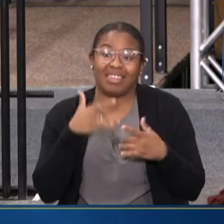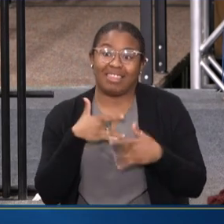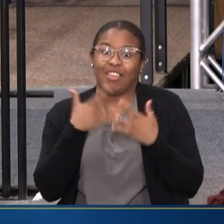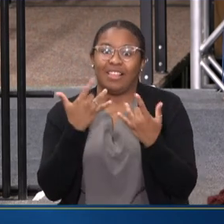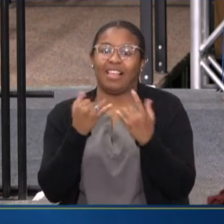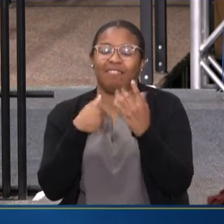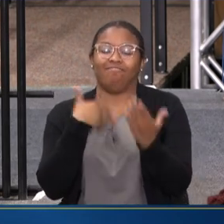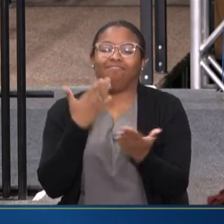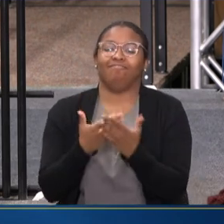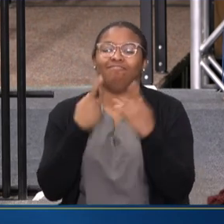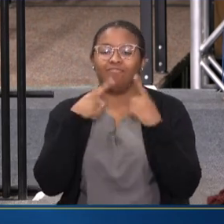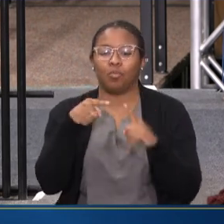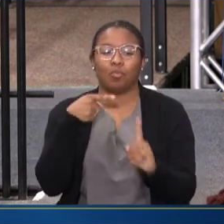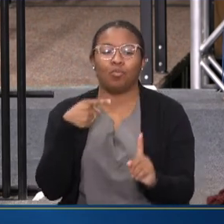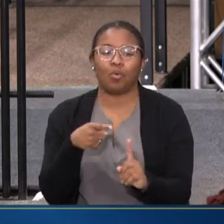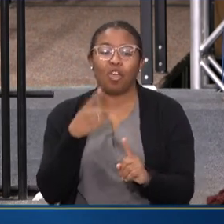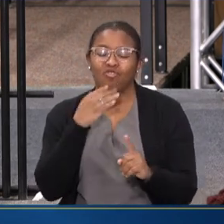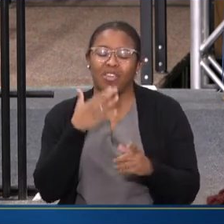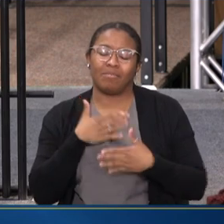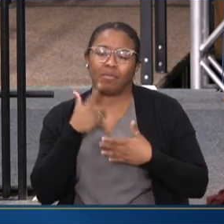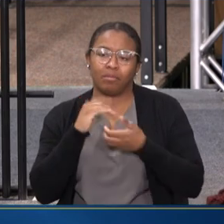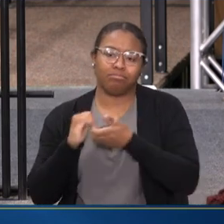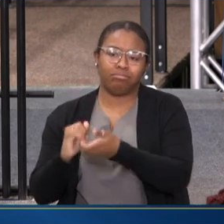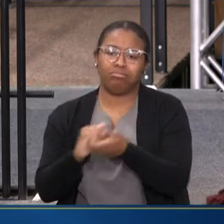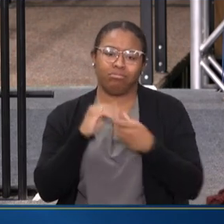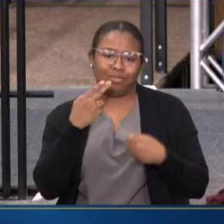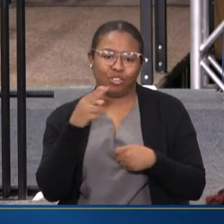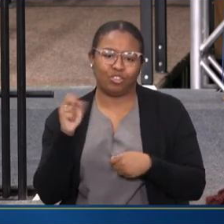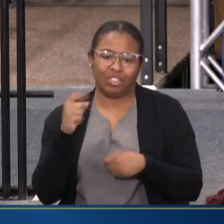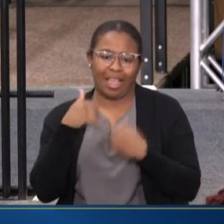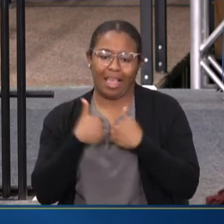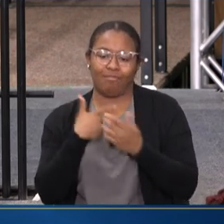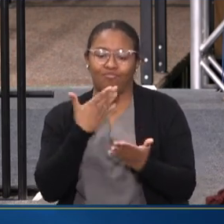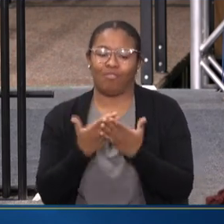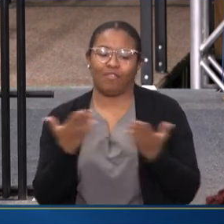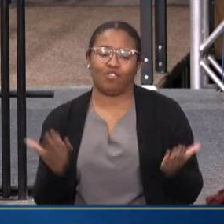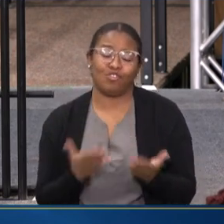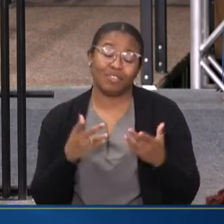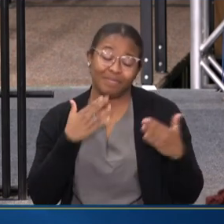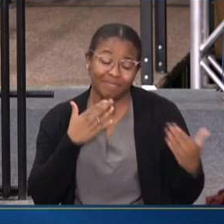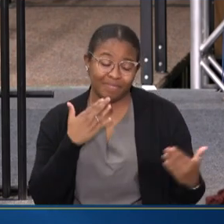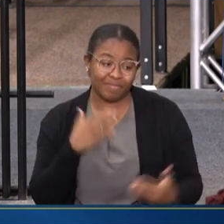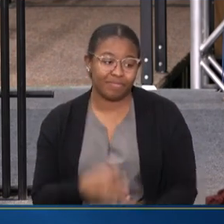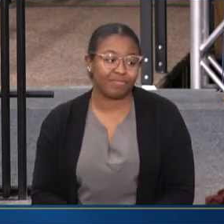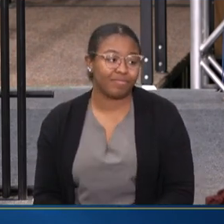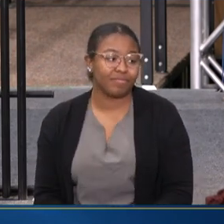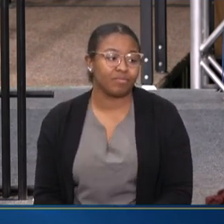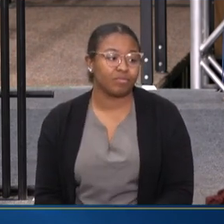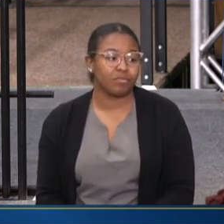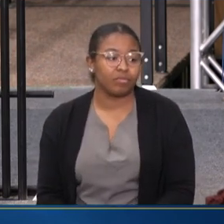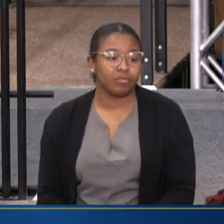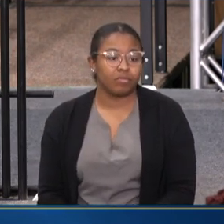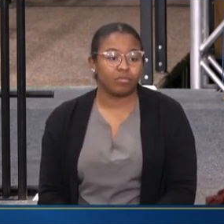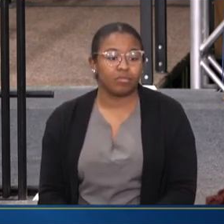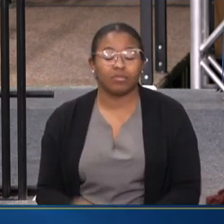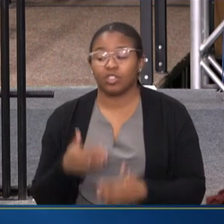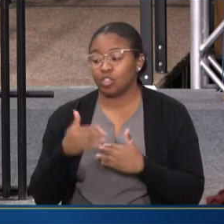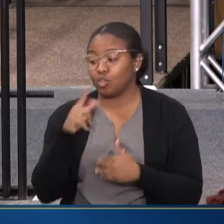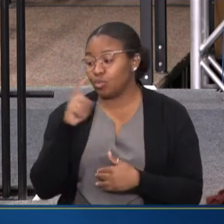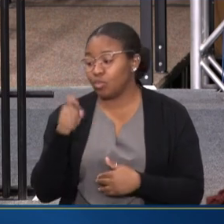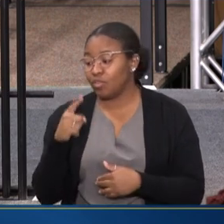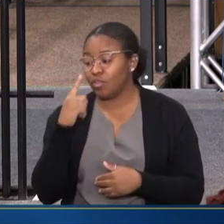APPRECIATE THE COLLABORATION, REALLY, ACROSS HHS TO HELP US GET TO THIS POINT. SO, THANK YOU. THE NEXT QUESTION IS FOR OUR